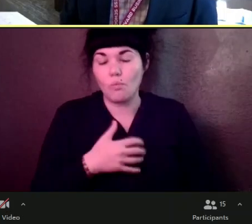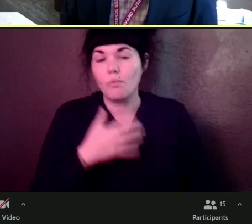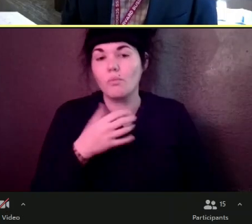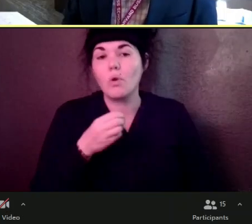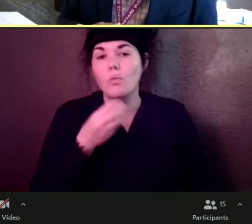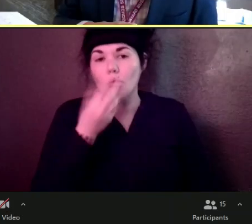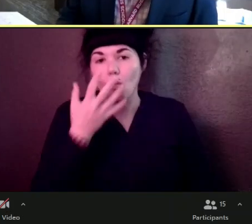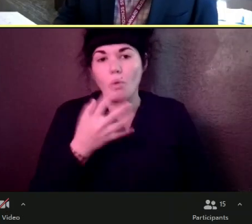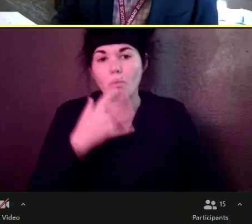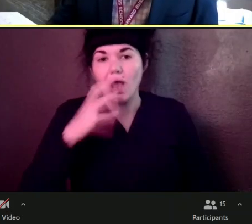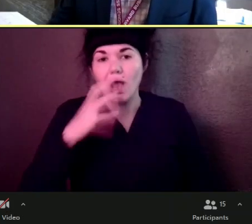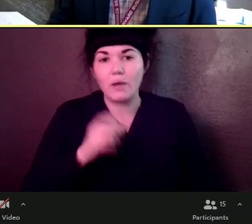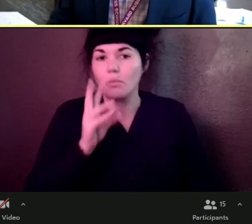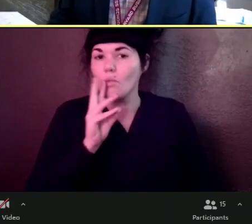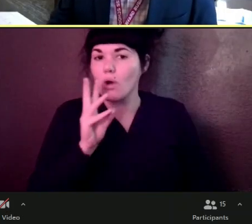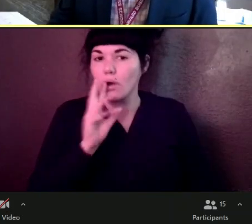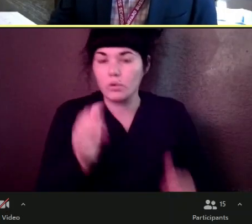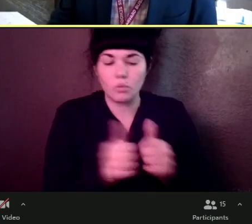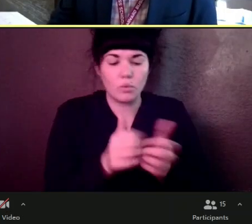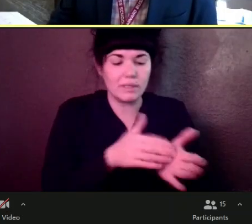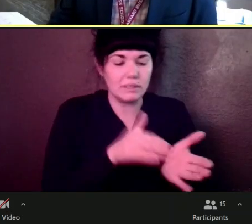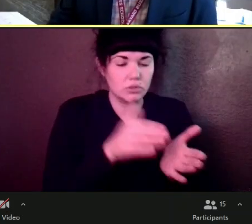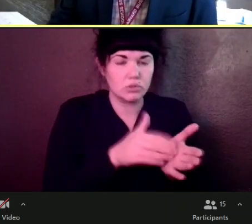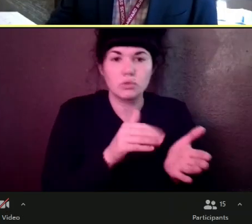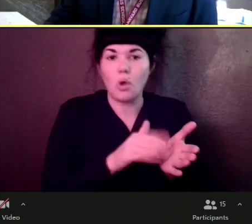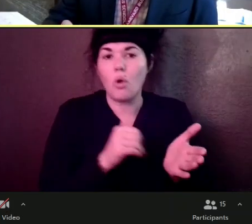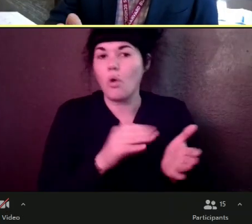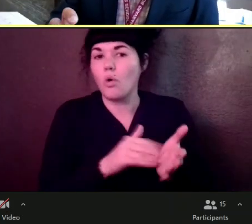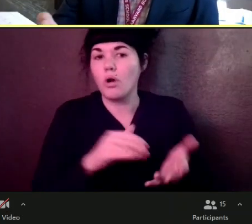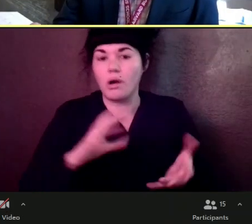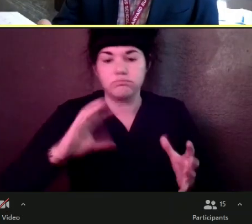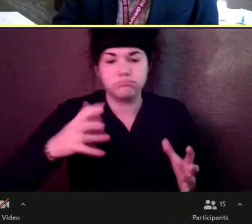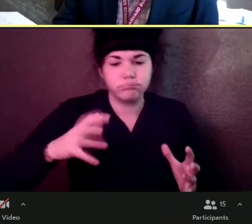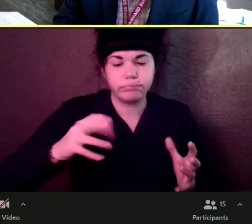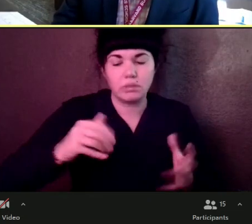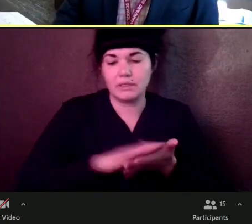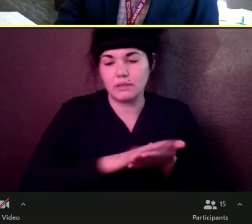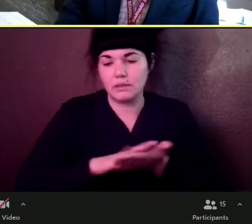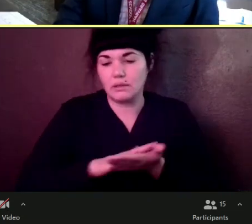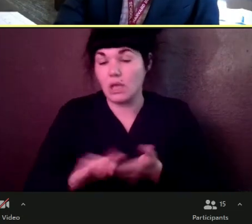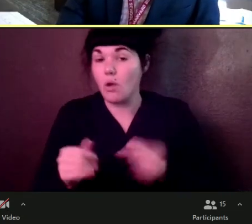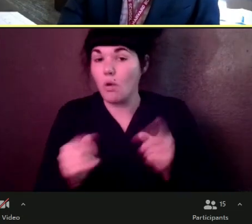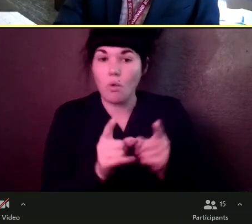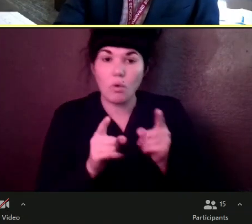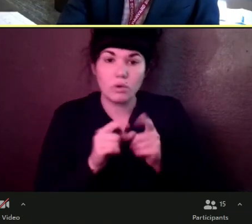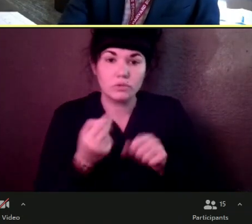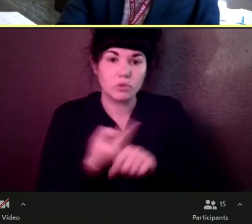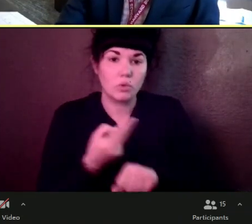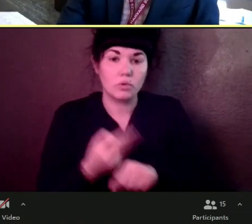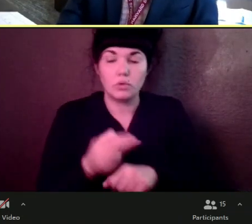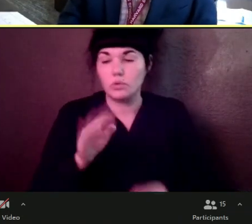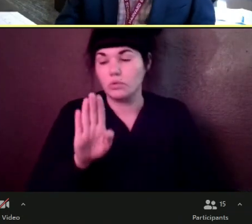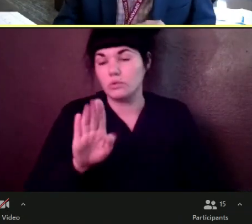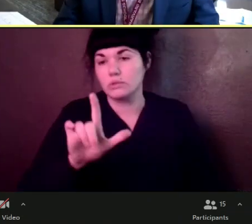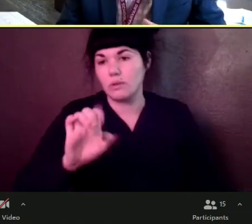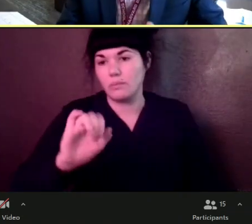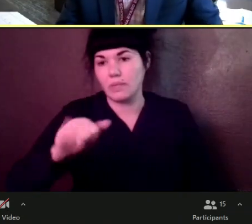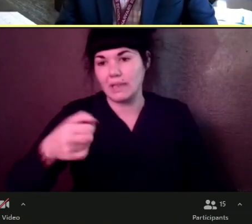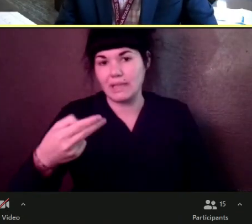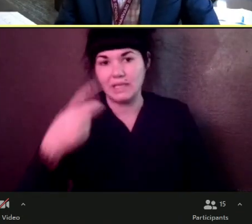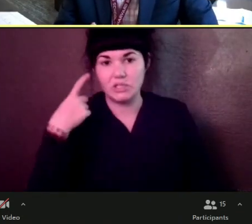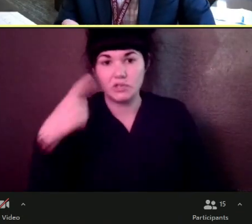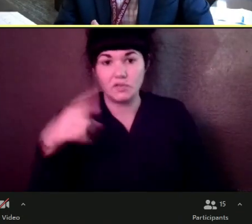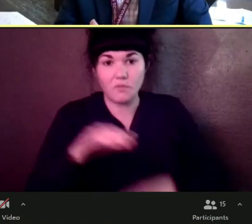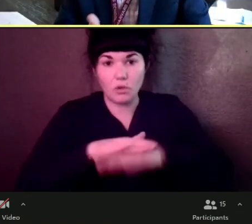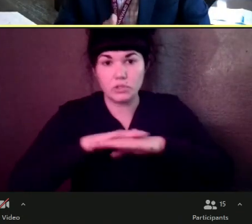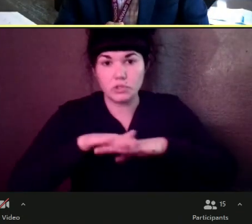laundry soap to, to, uh, to disinfect it, as well as using, uh, bleach for surfaces that you can clean. You know, the kid's